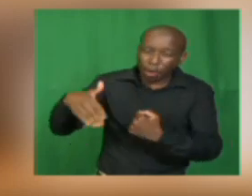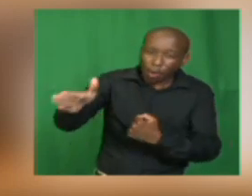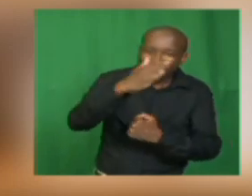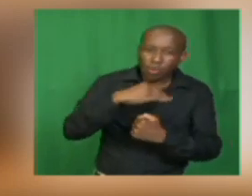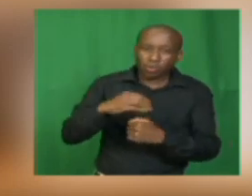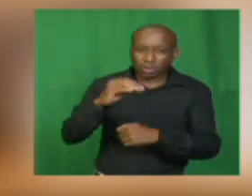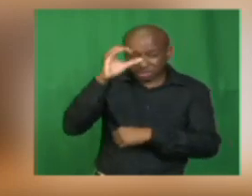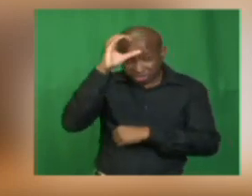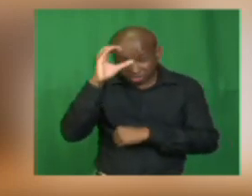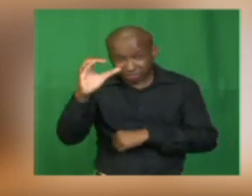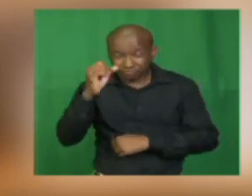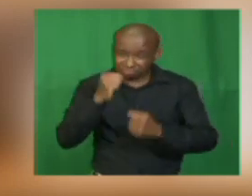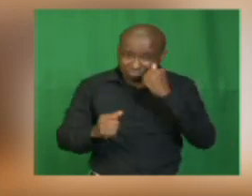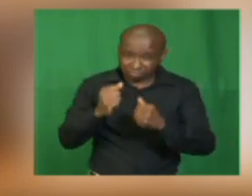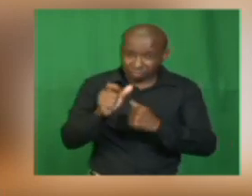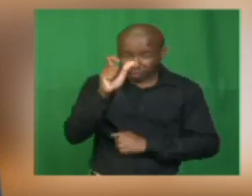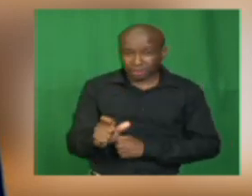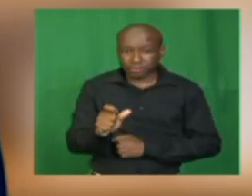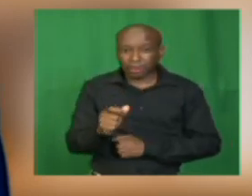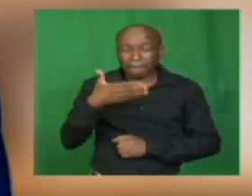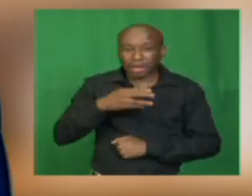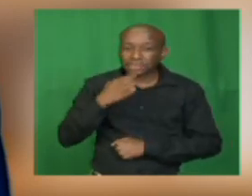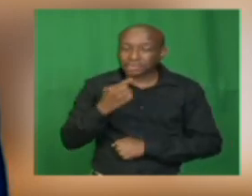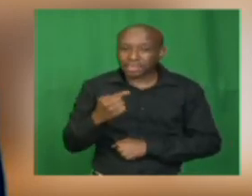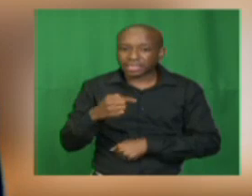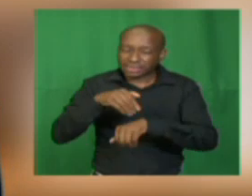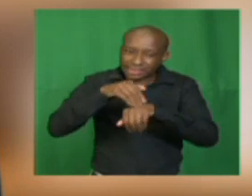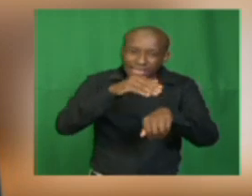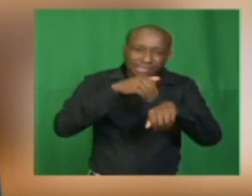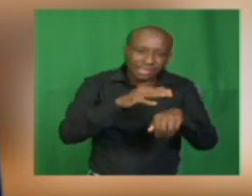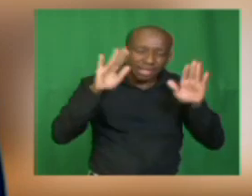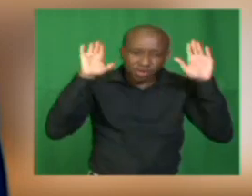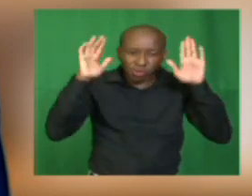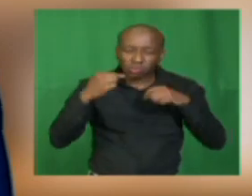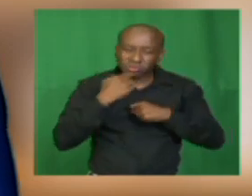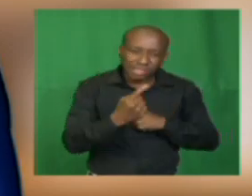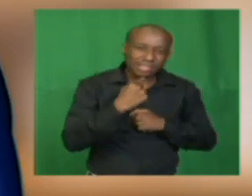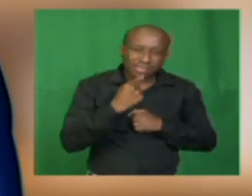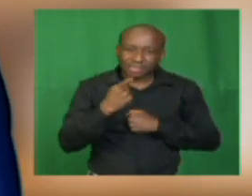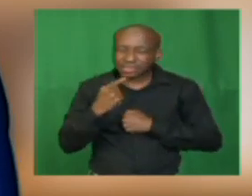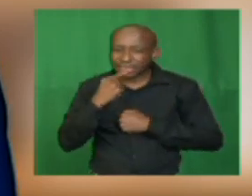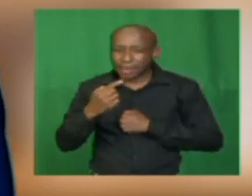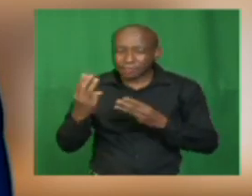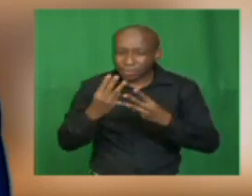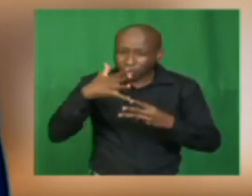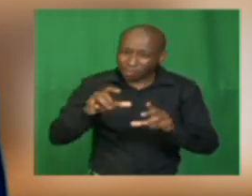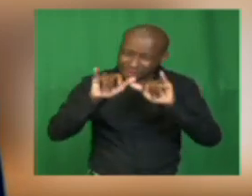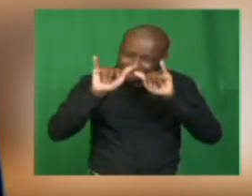and the chiefs, telling them to spread the message that people should stay at home.